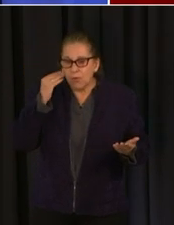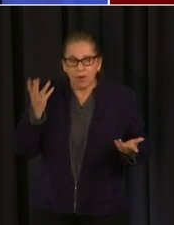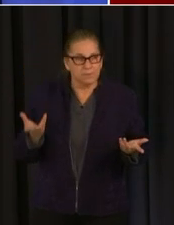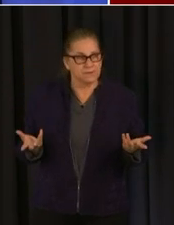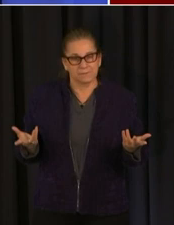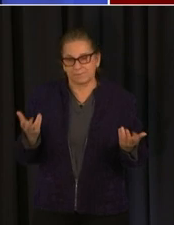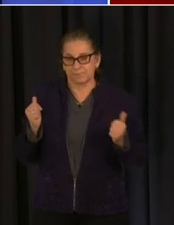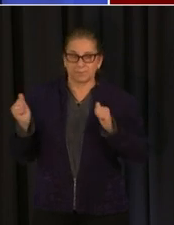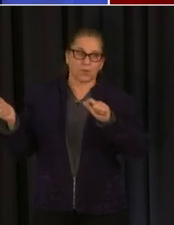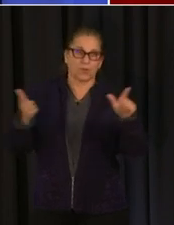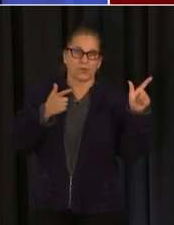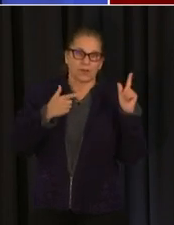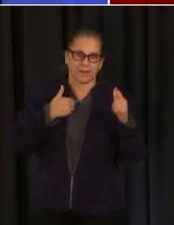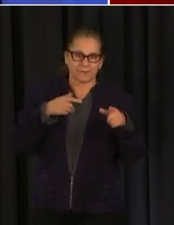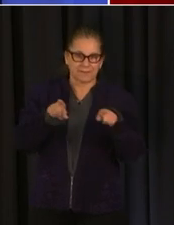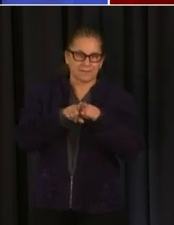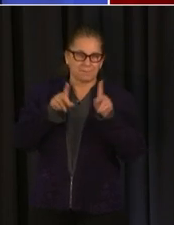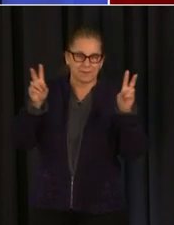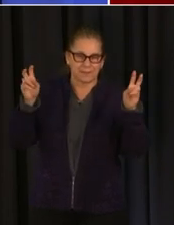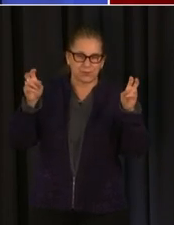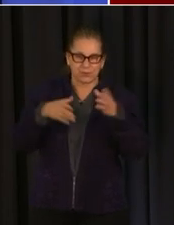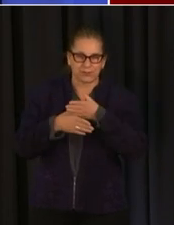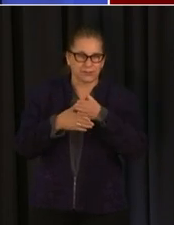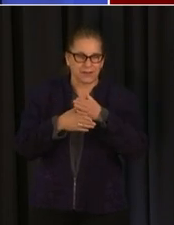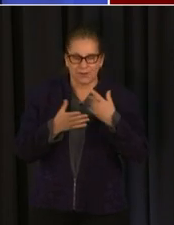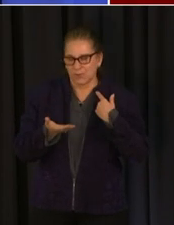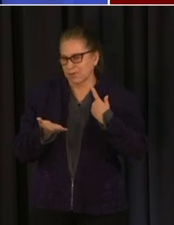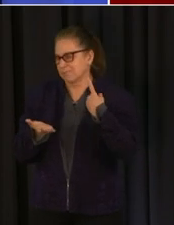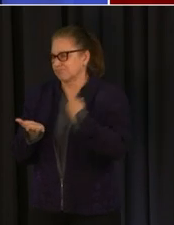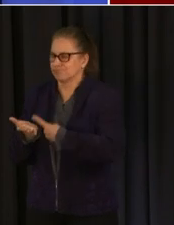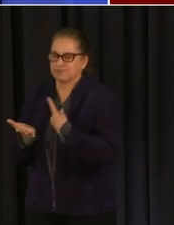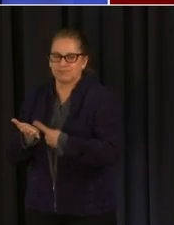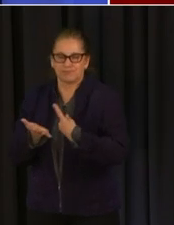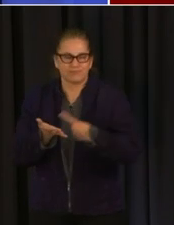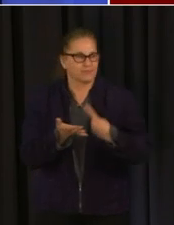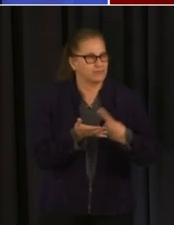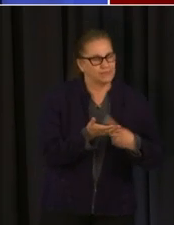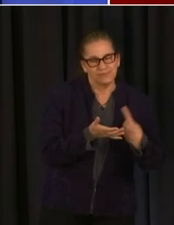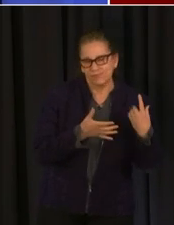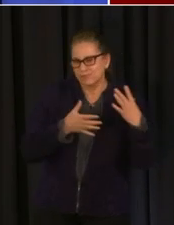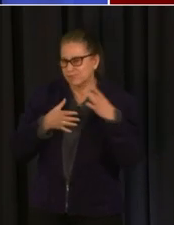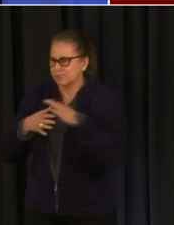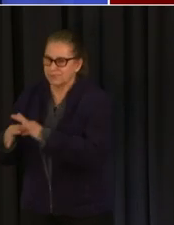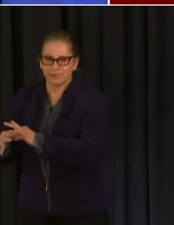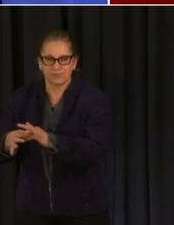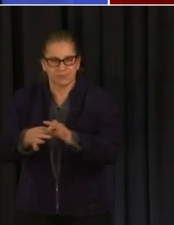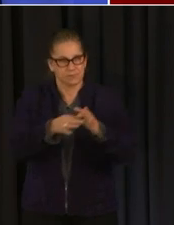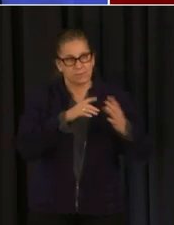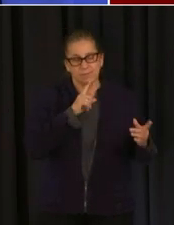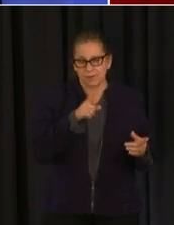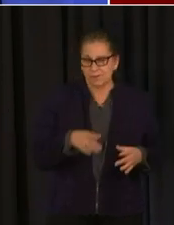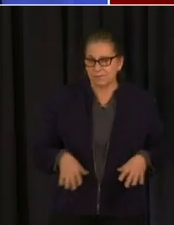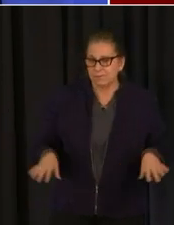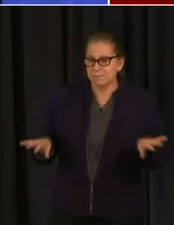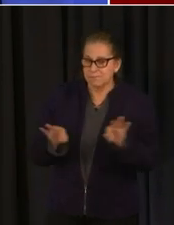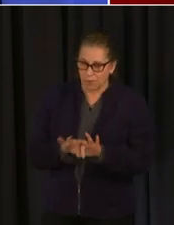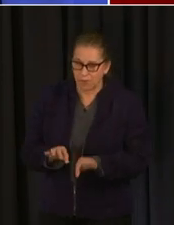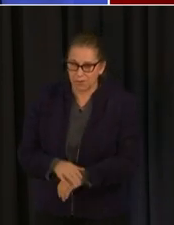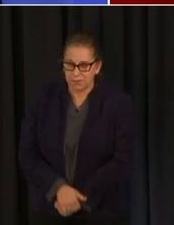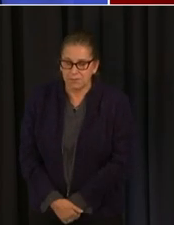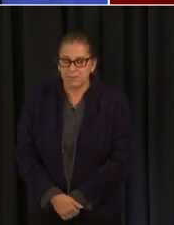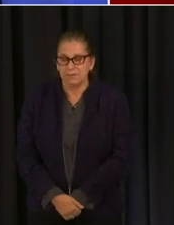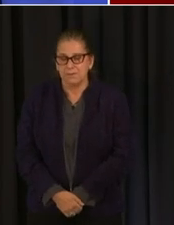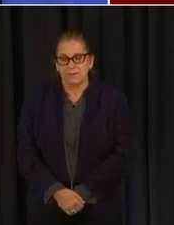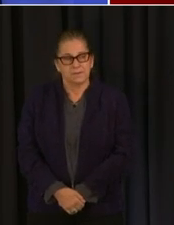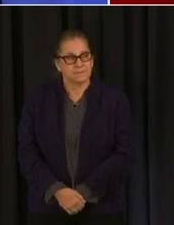facing the same thing that we're facing so we find those memberships to be very important this isn't the first time